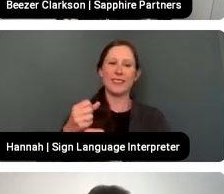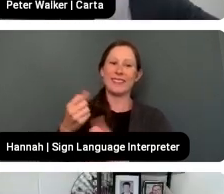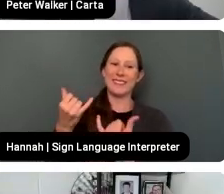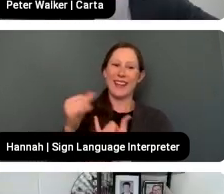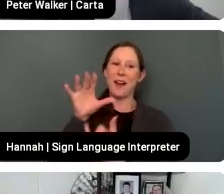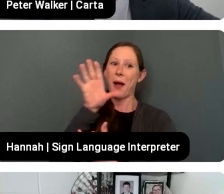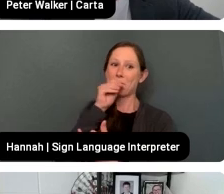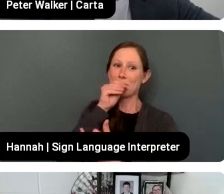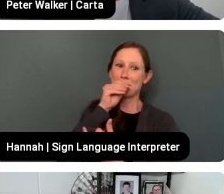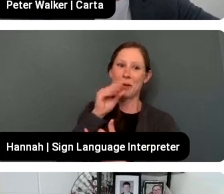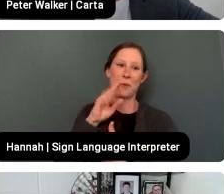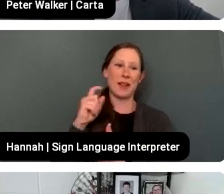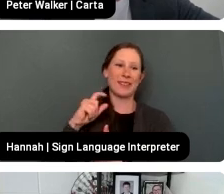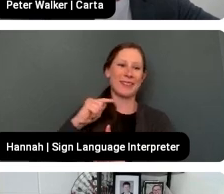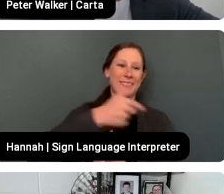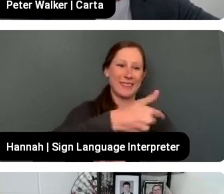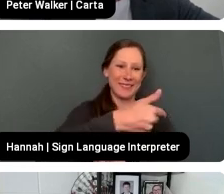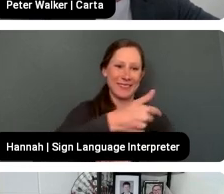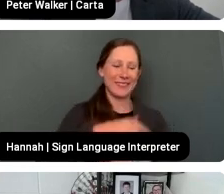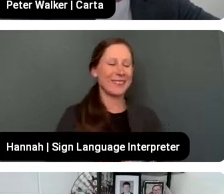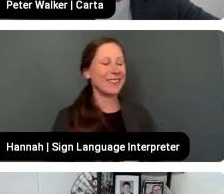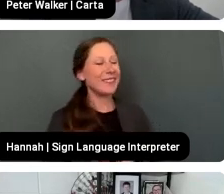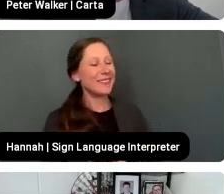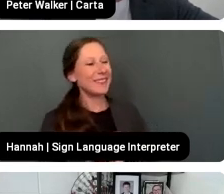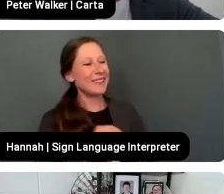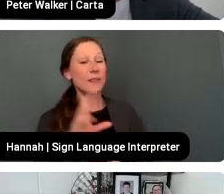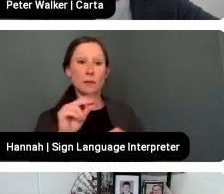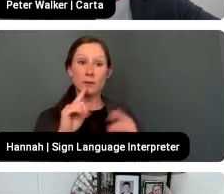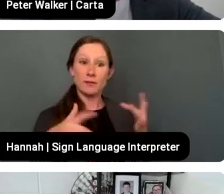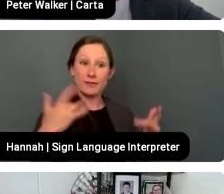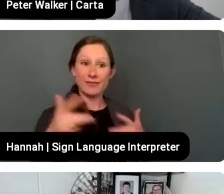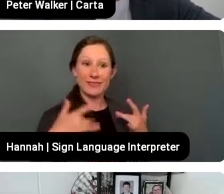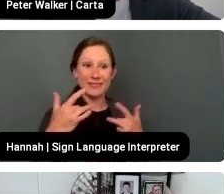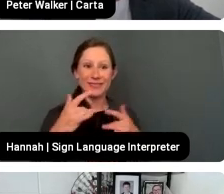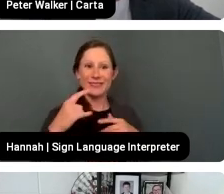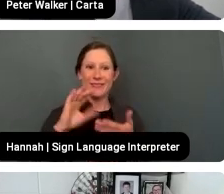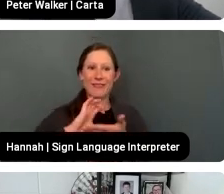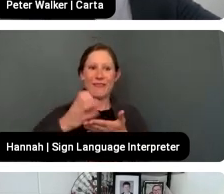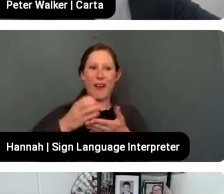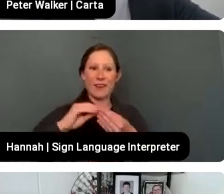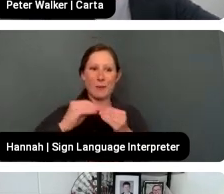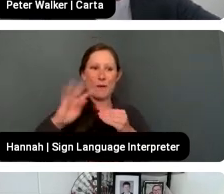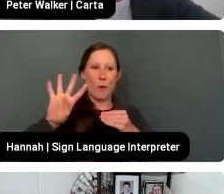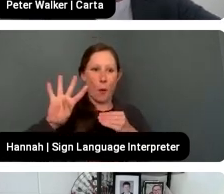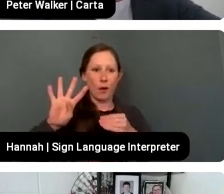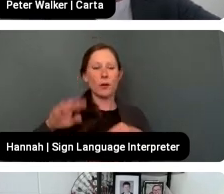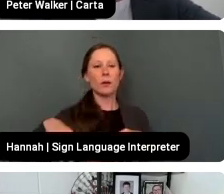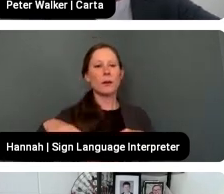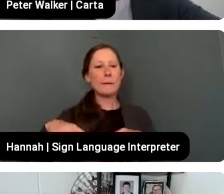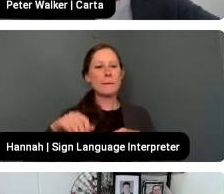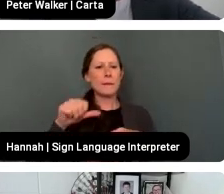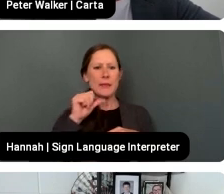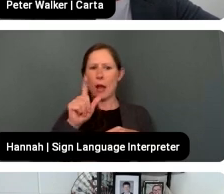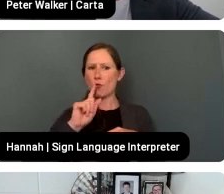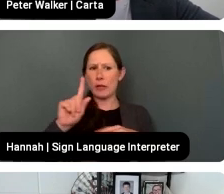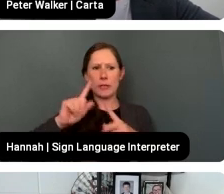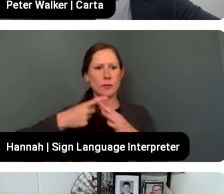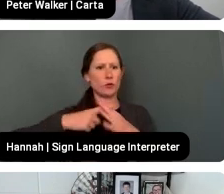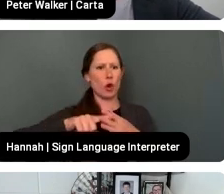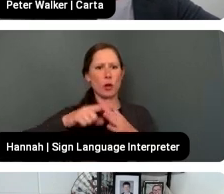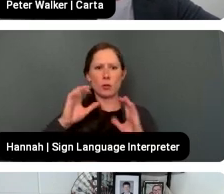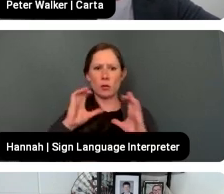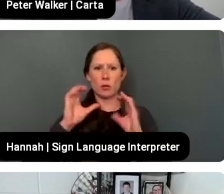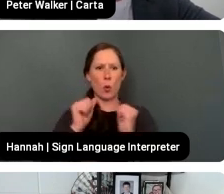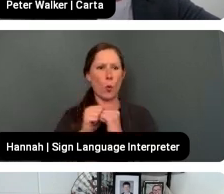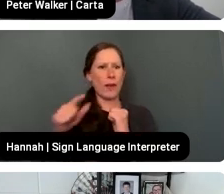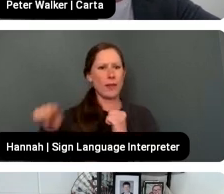so, that's fascinating that it would be fund four, that we're talking about, you know, you're not even really starting to have conversations with institutional LPs until